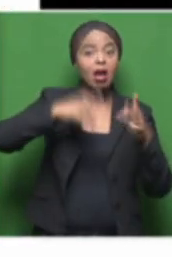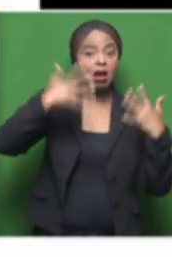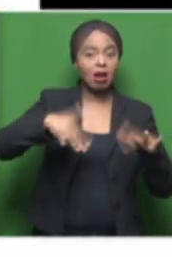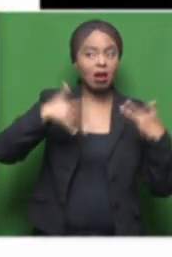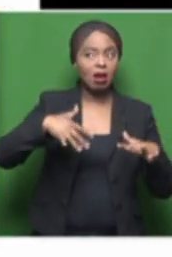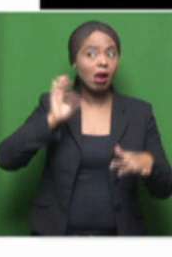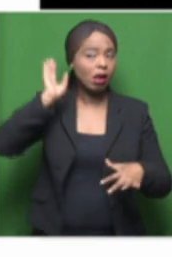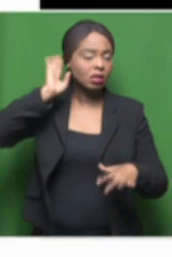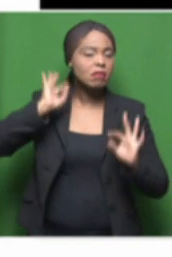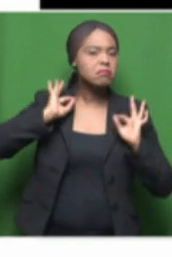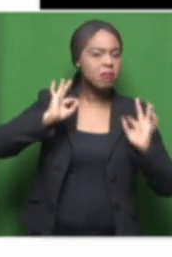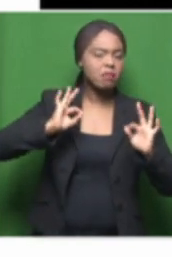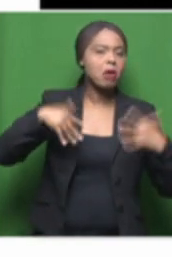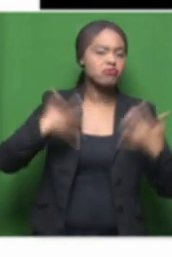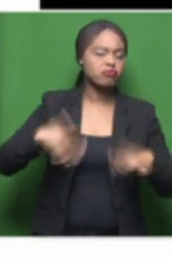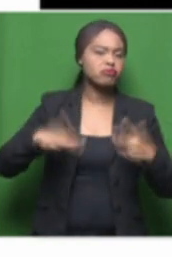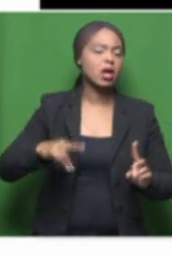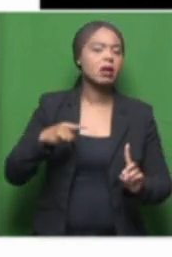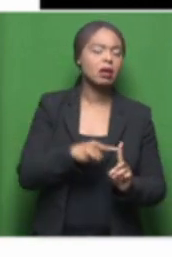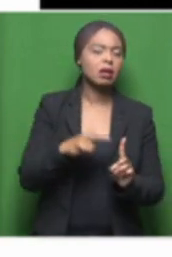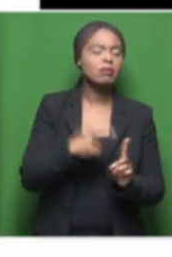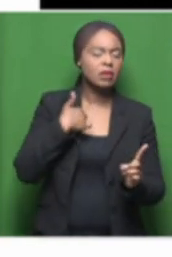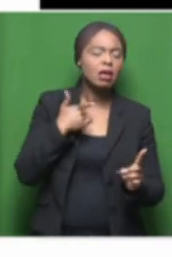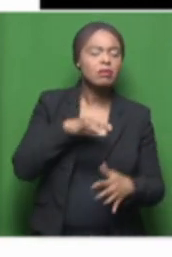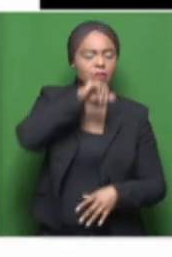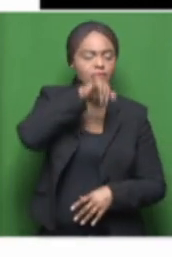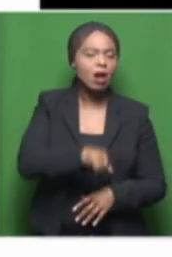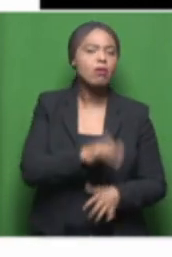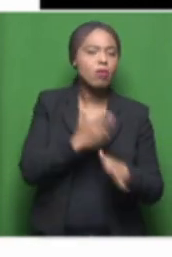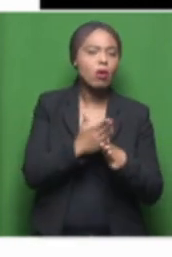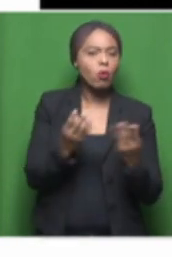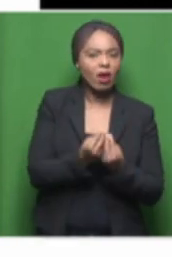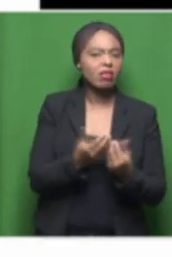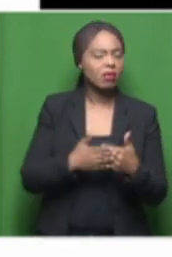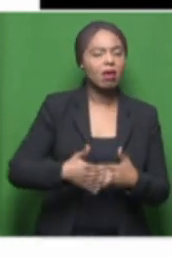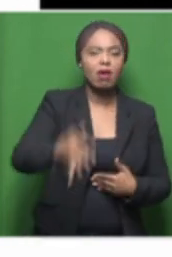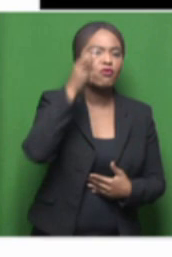And, yeah, yeah, I'd like to work with her again in the future.